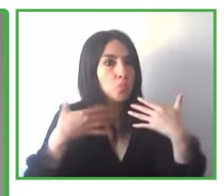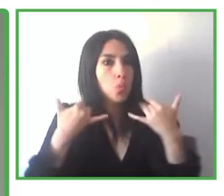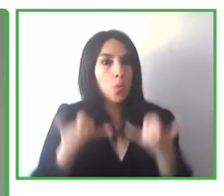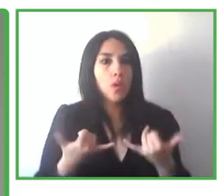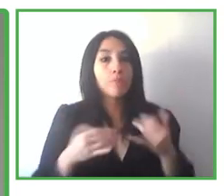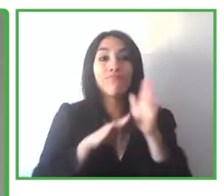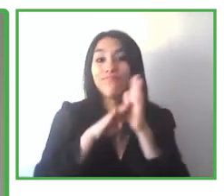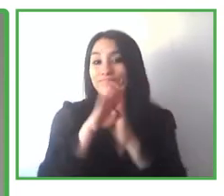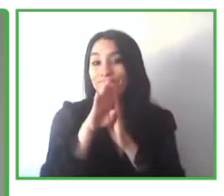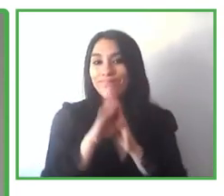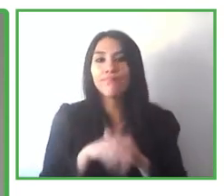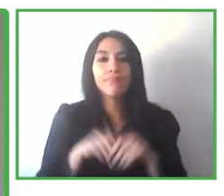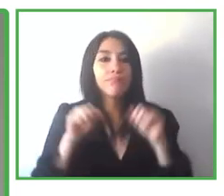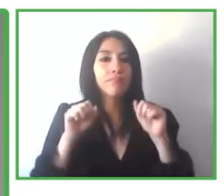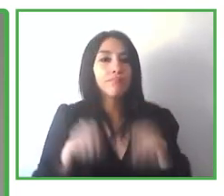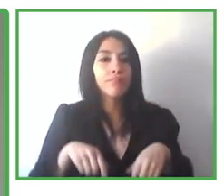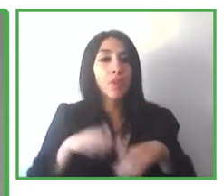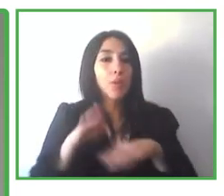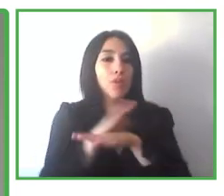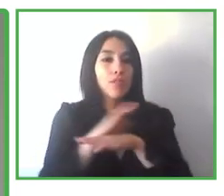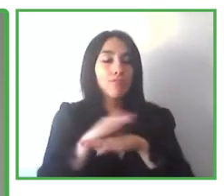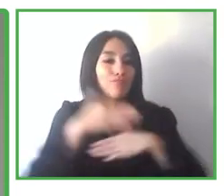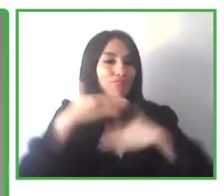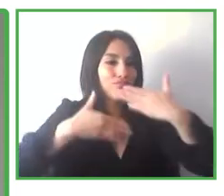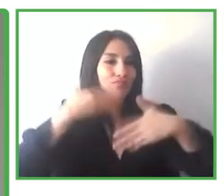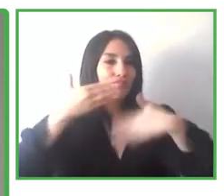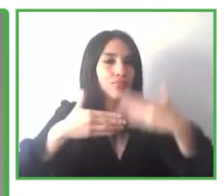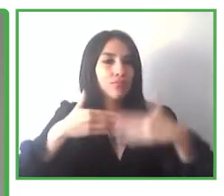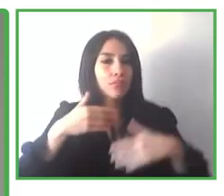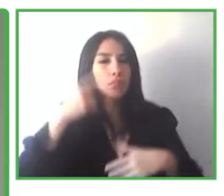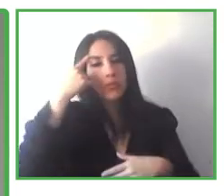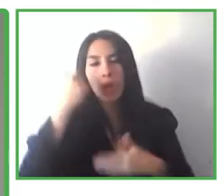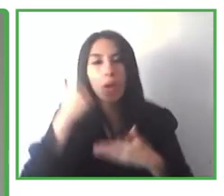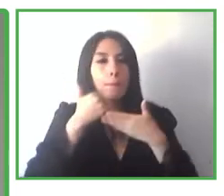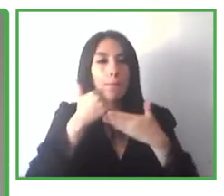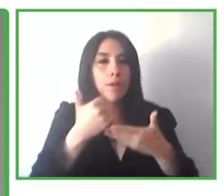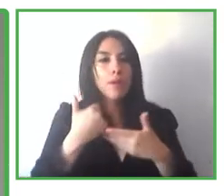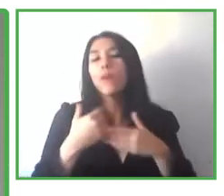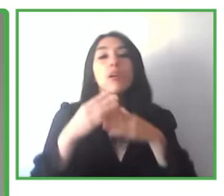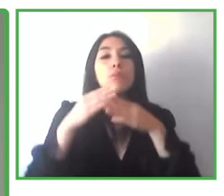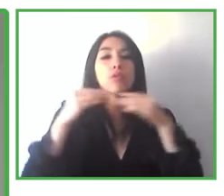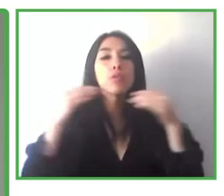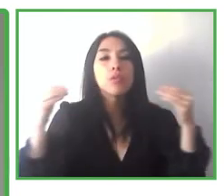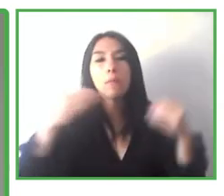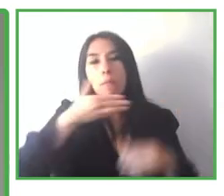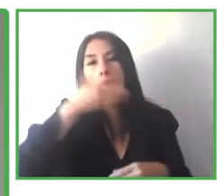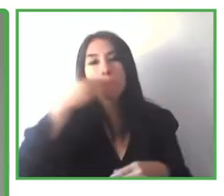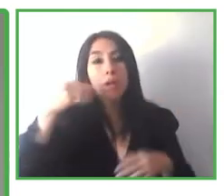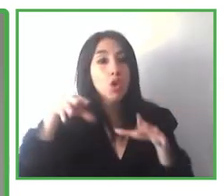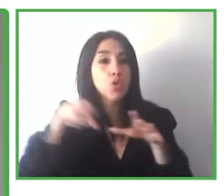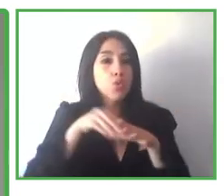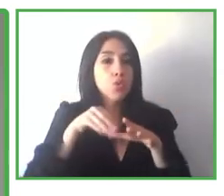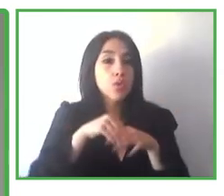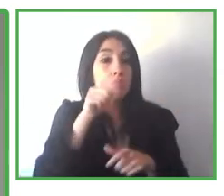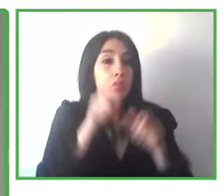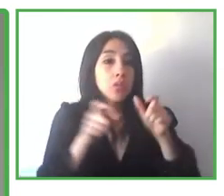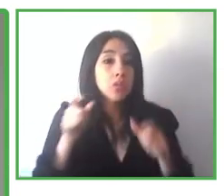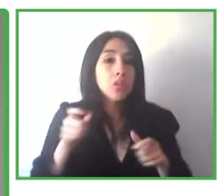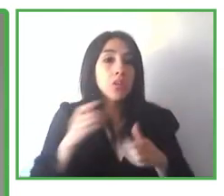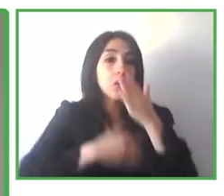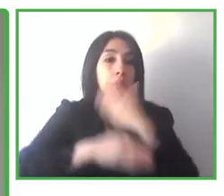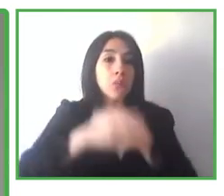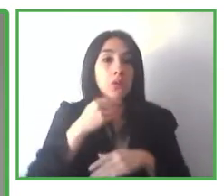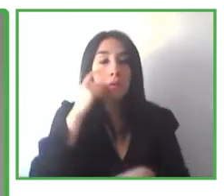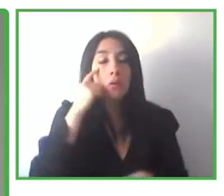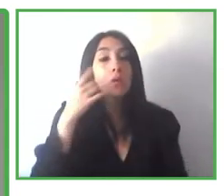from Microsoft. And I think that this is going to be great for the improvement of everything that we're doing in terms of inclusion for